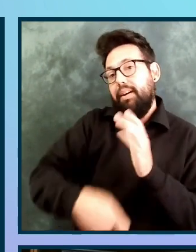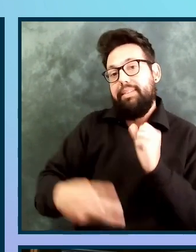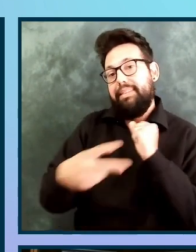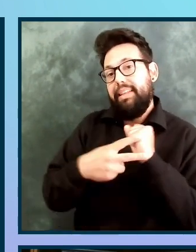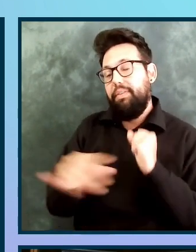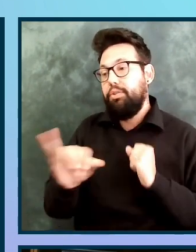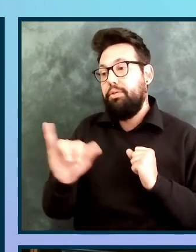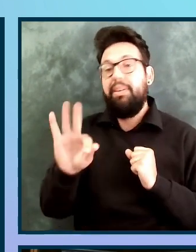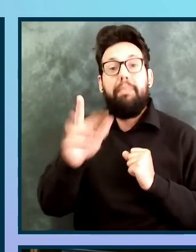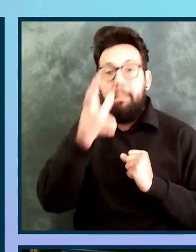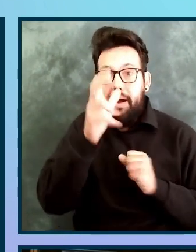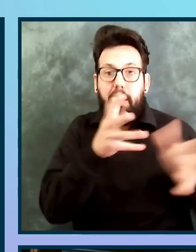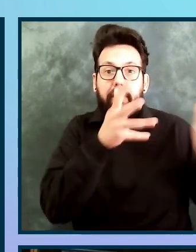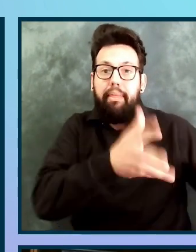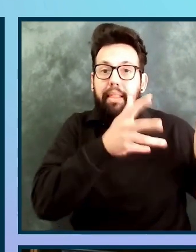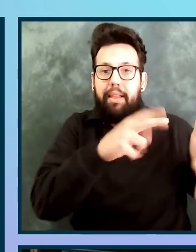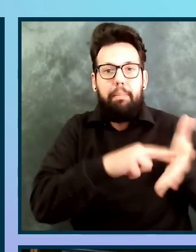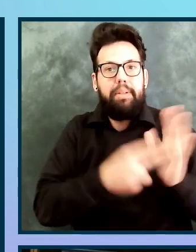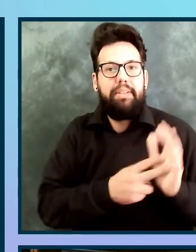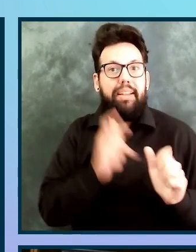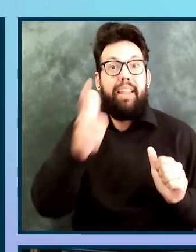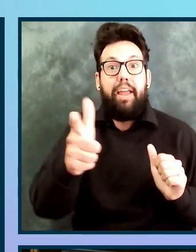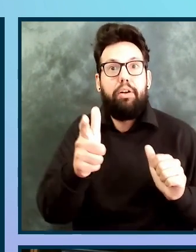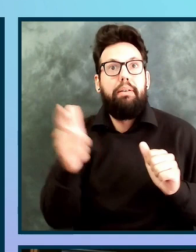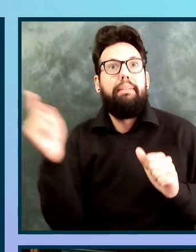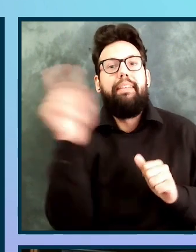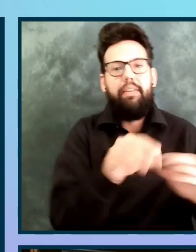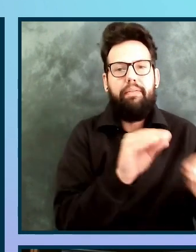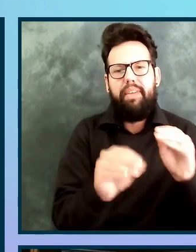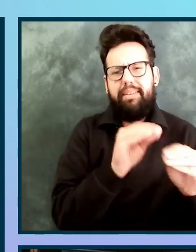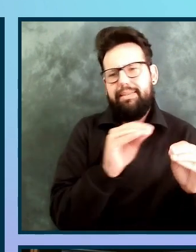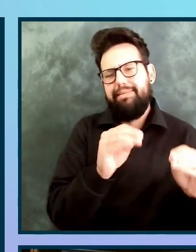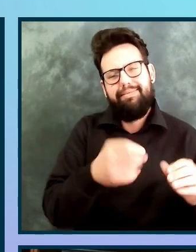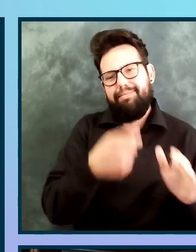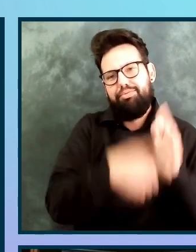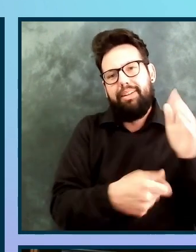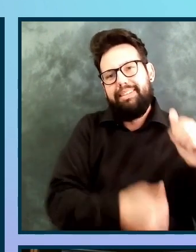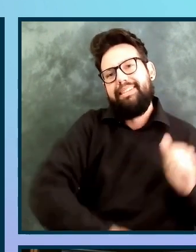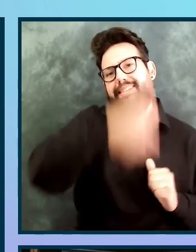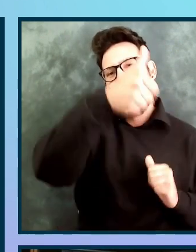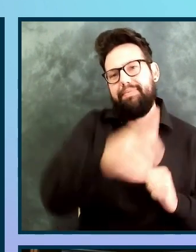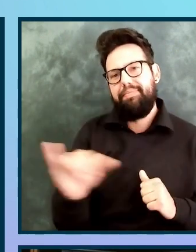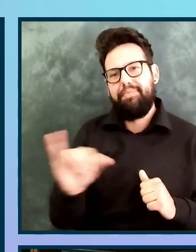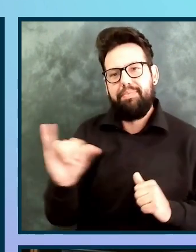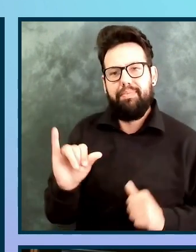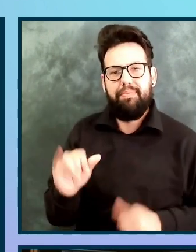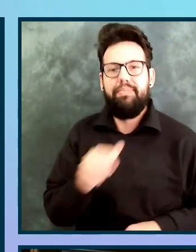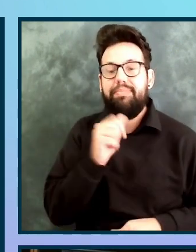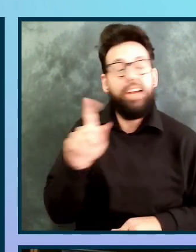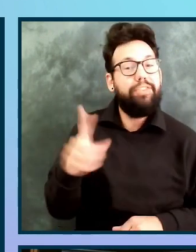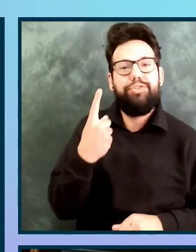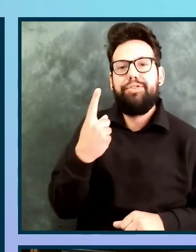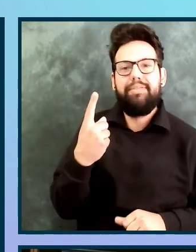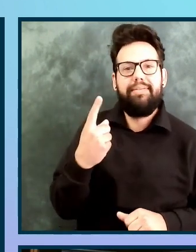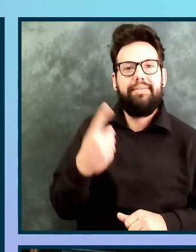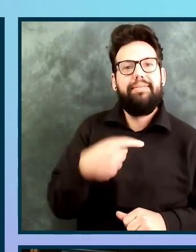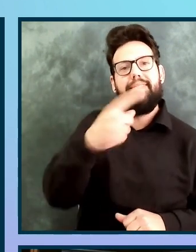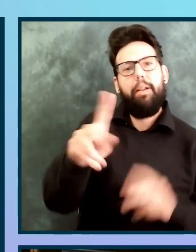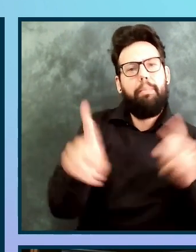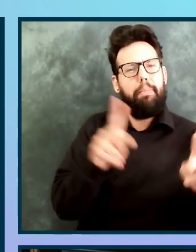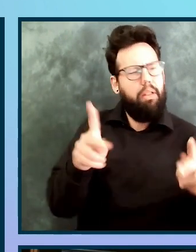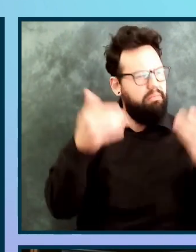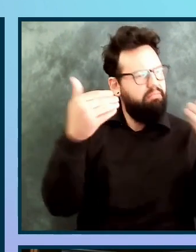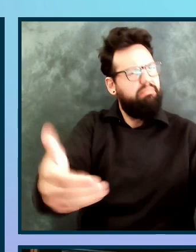the more expensive it is to fix it. You aren't just announcing, hey, you are going to start applying accessibility best